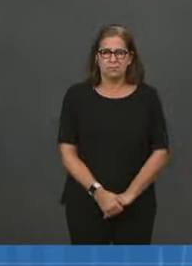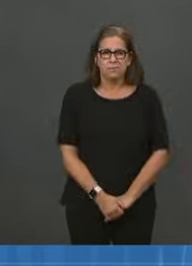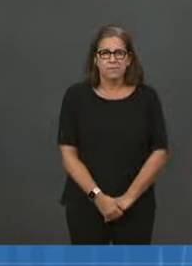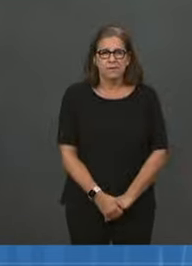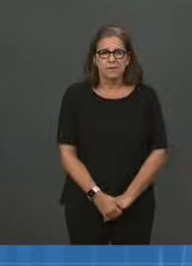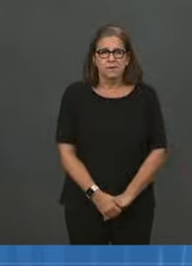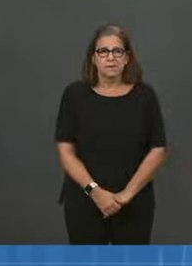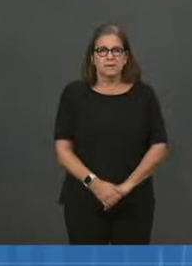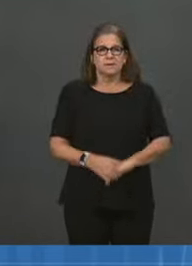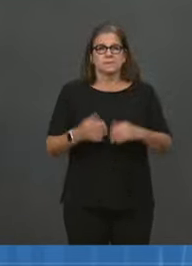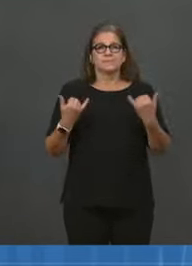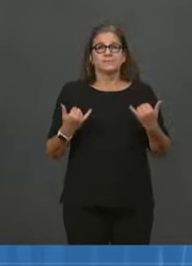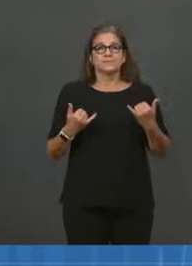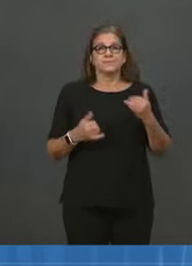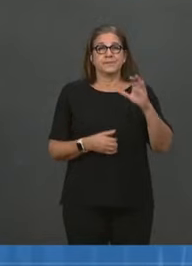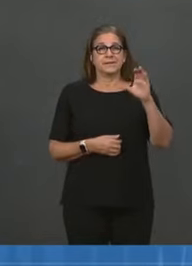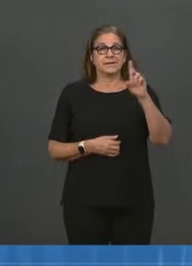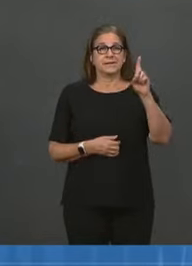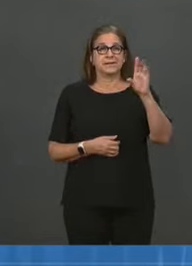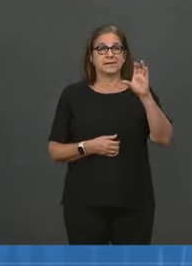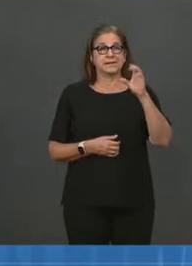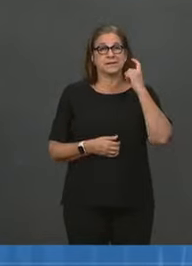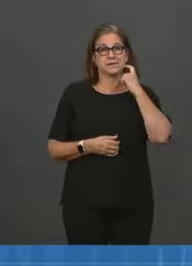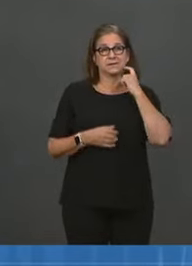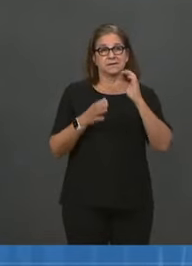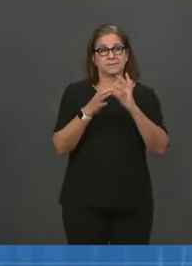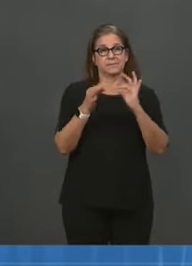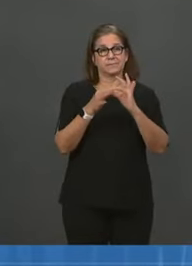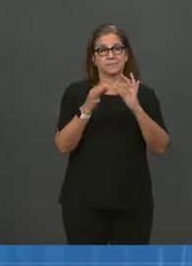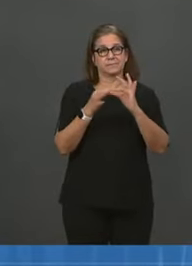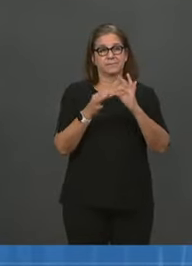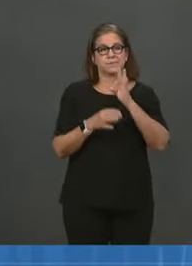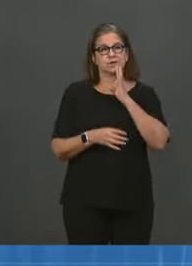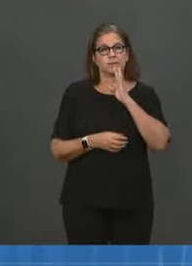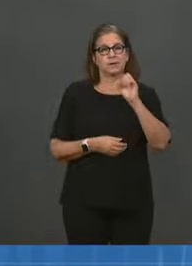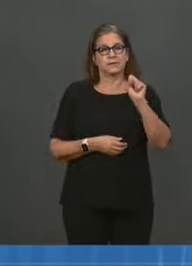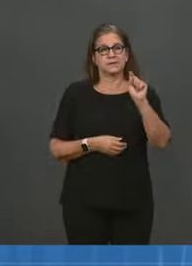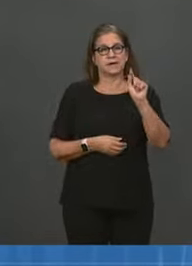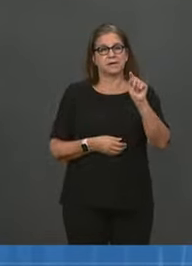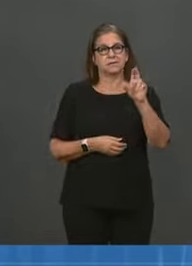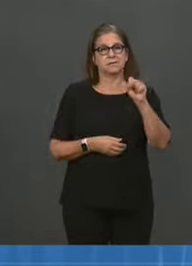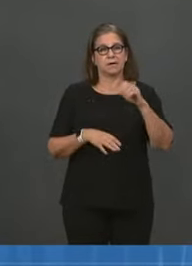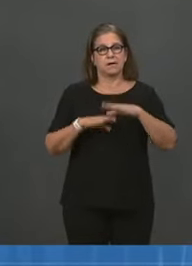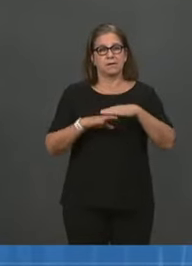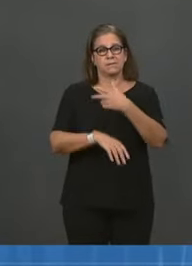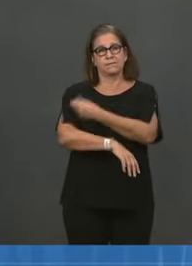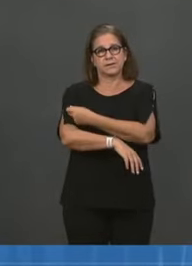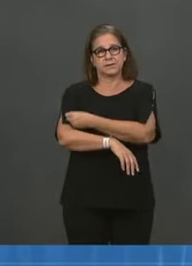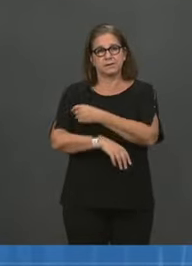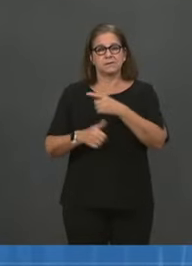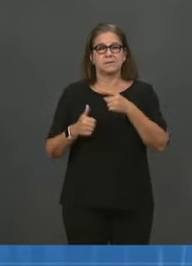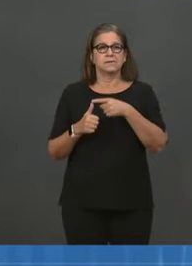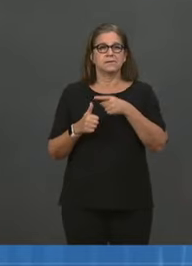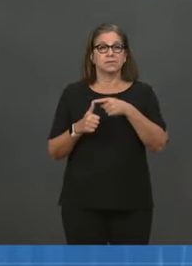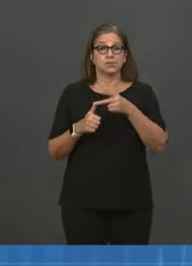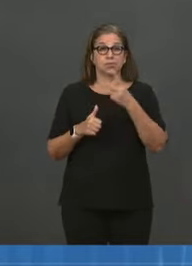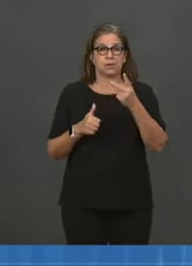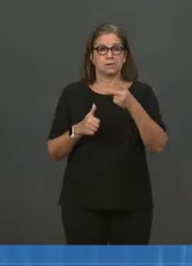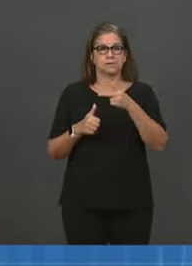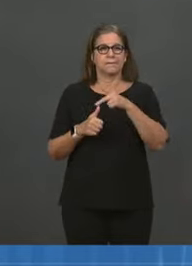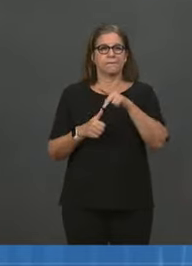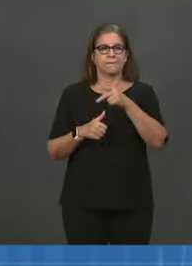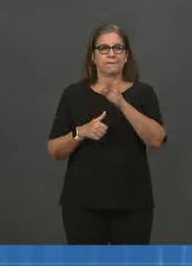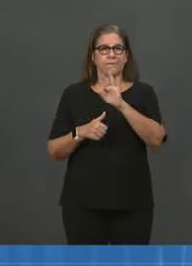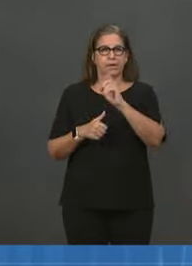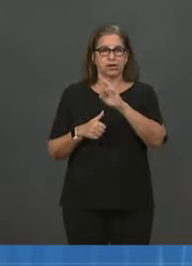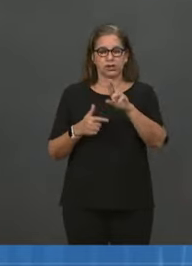mRNA vaccine and one dose of J&J, correct? Dr. Absolutely, yes. Thank you. Mr. Okay, well, thank you everybody for joining,